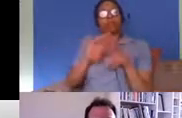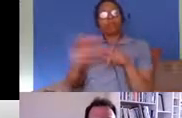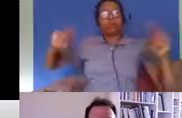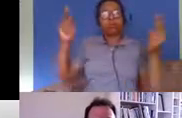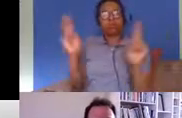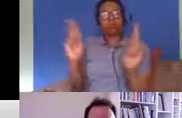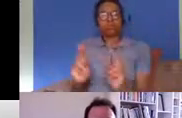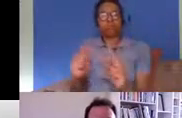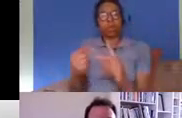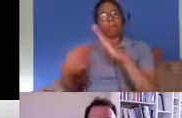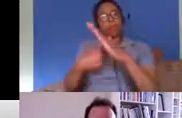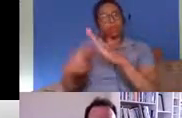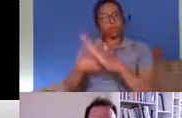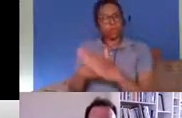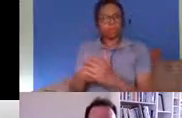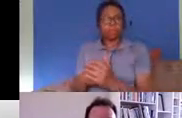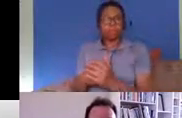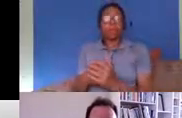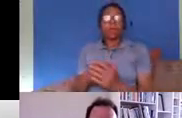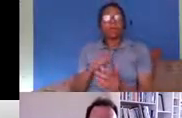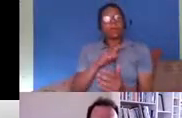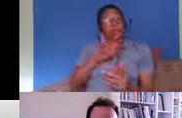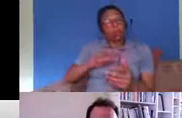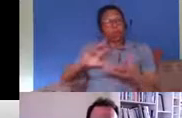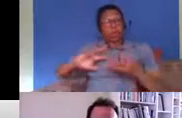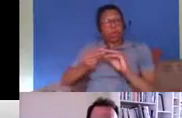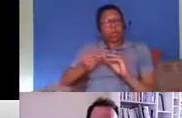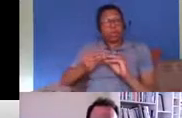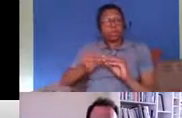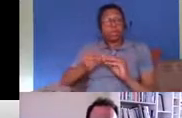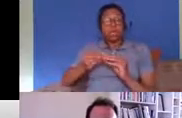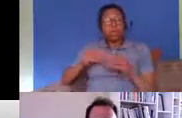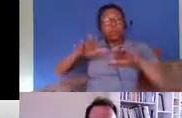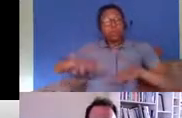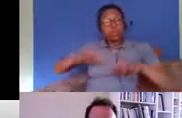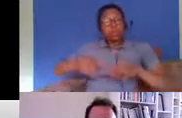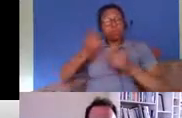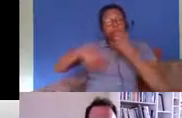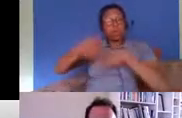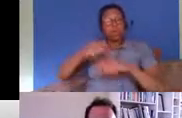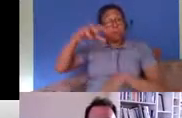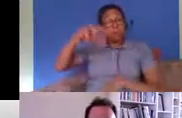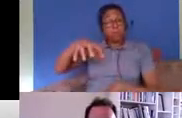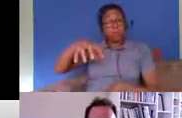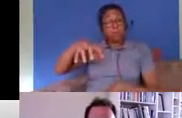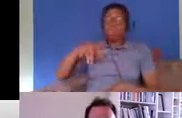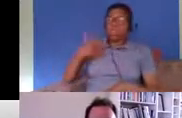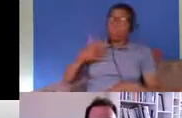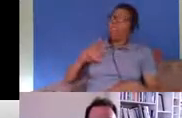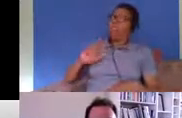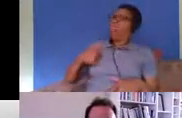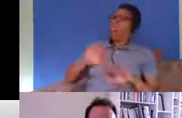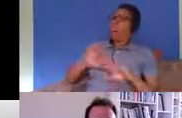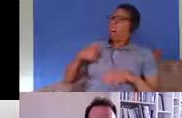unpleasant place to be for migrants and as we're going to see um one of the the really big problems with a lot of the